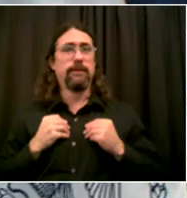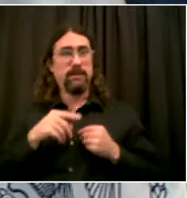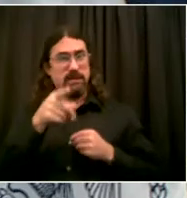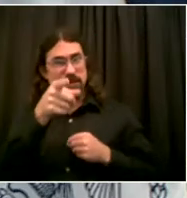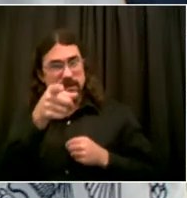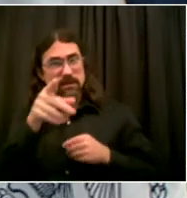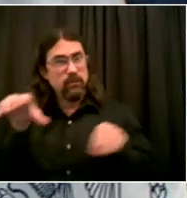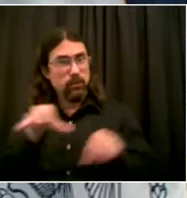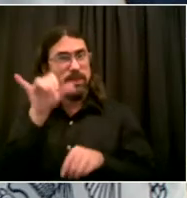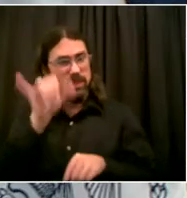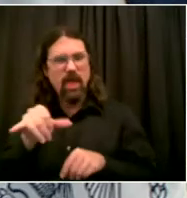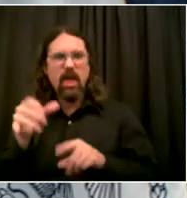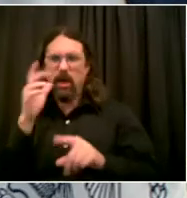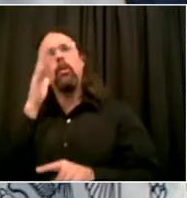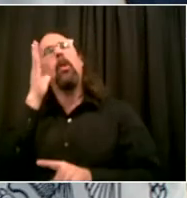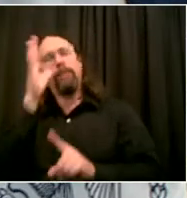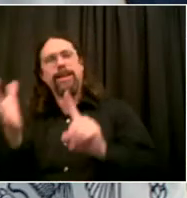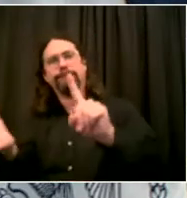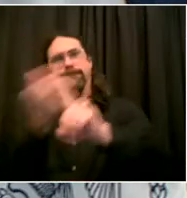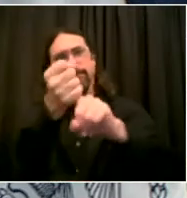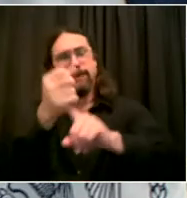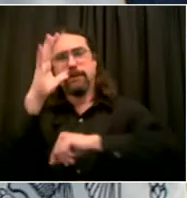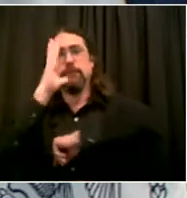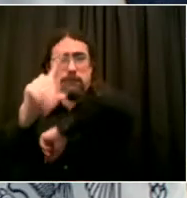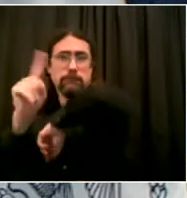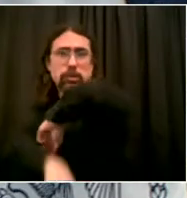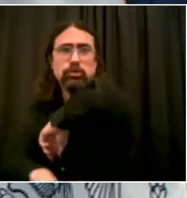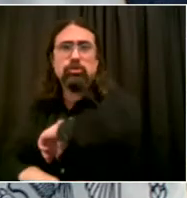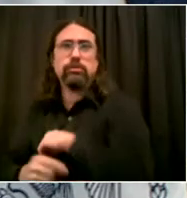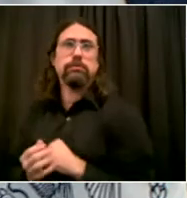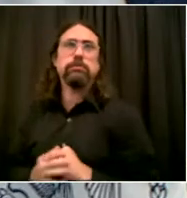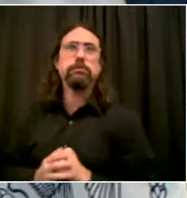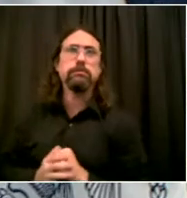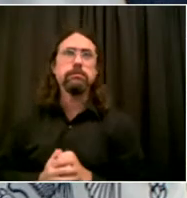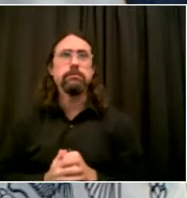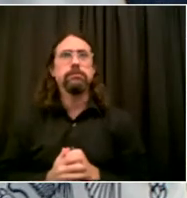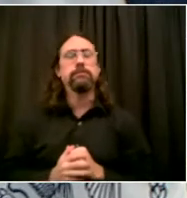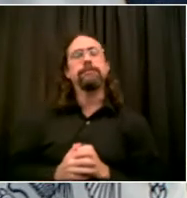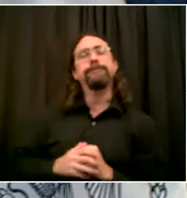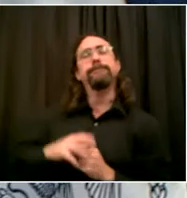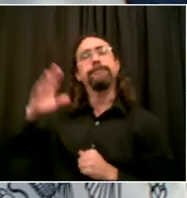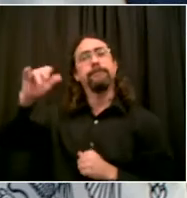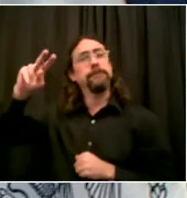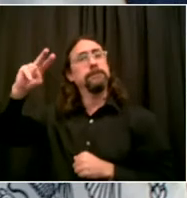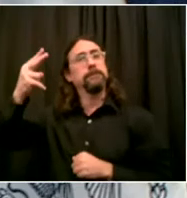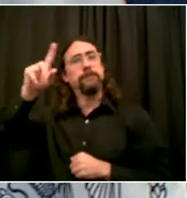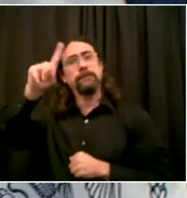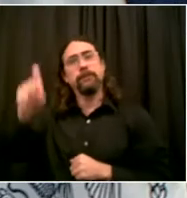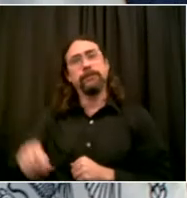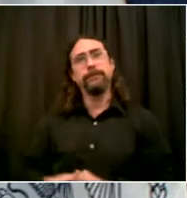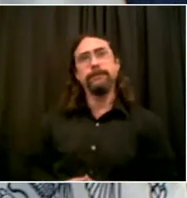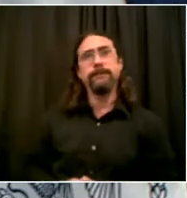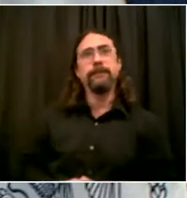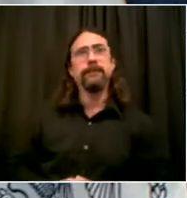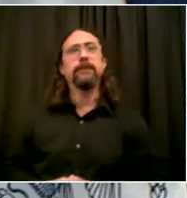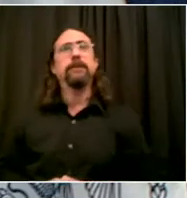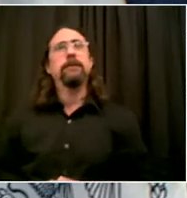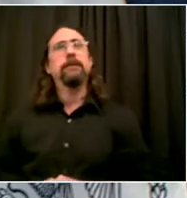Is it allowed on streets or is it only allowed on streets when an adjacent